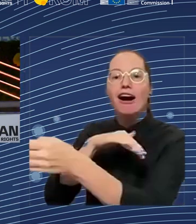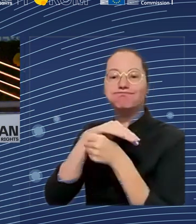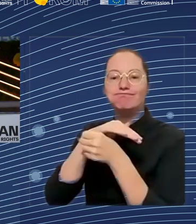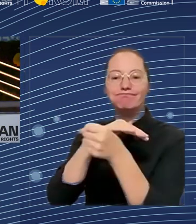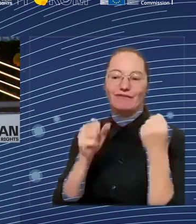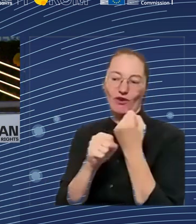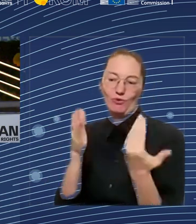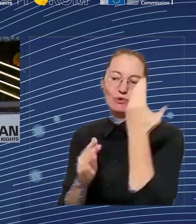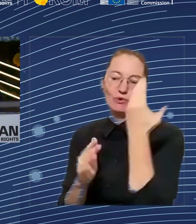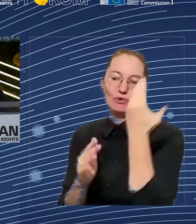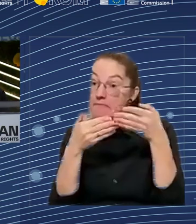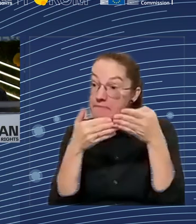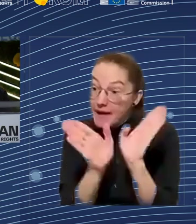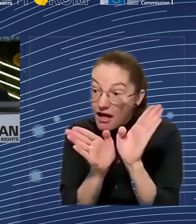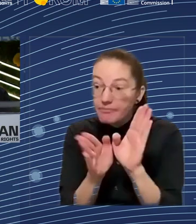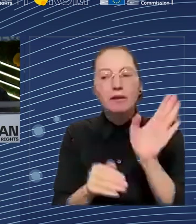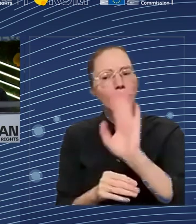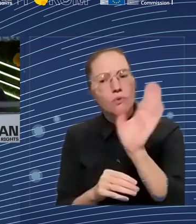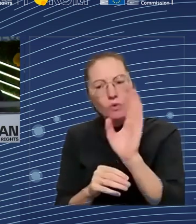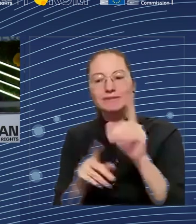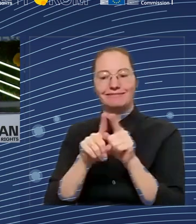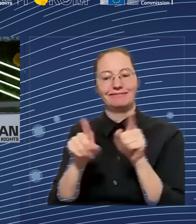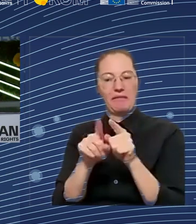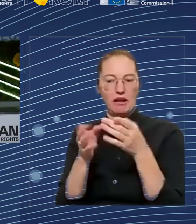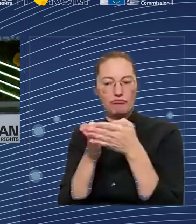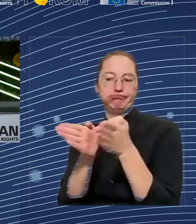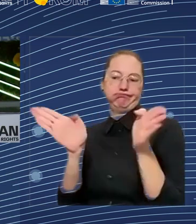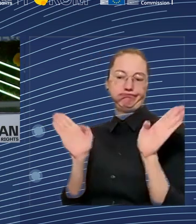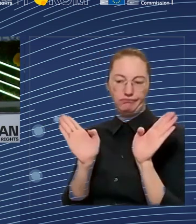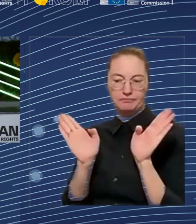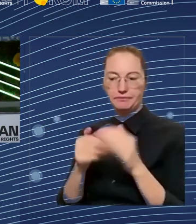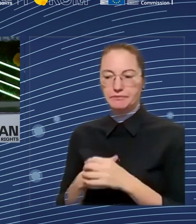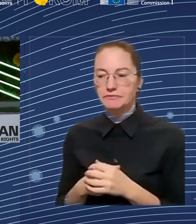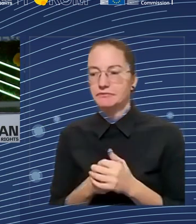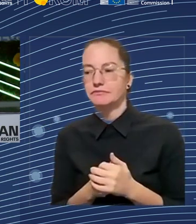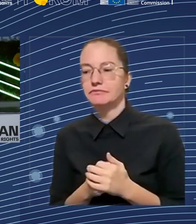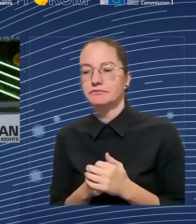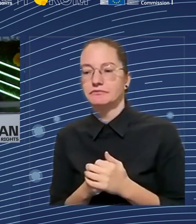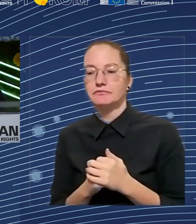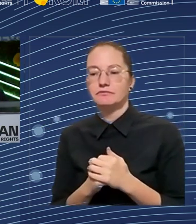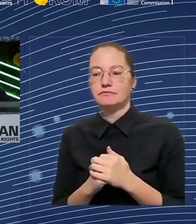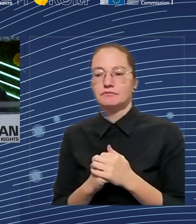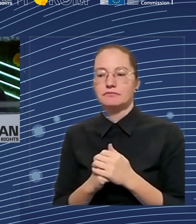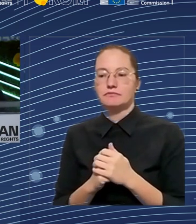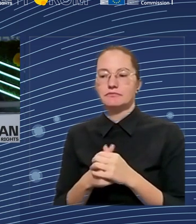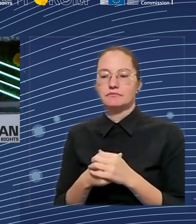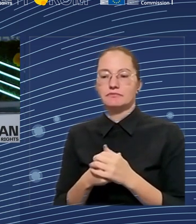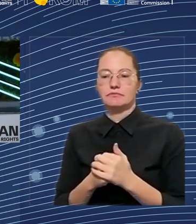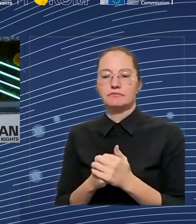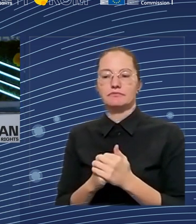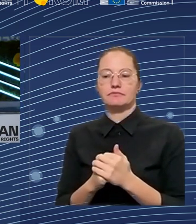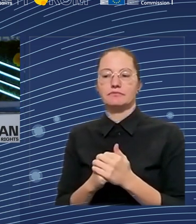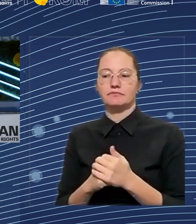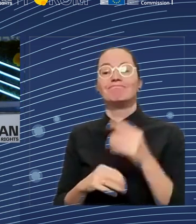some simulations in the ASTEL that show that income tax credits with preferential treatments for those with lower